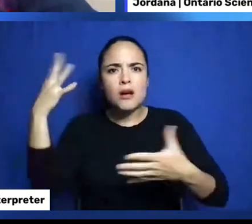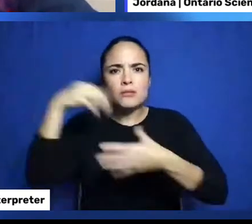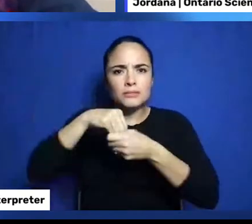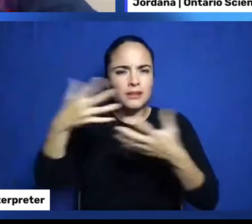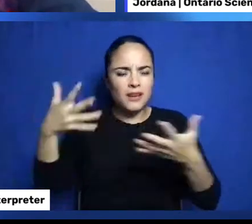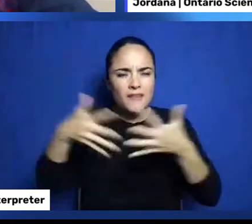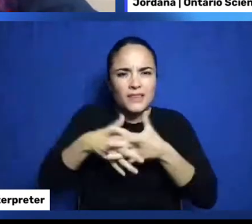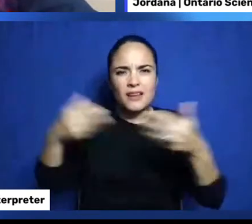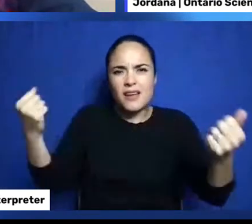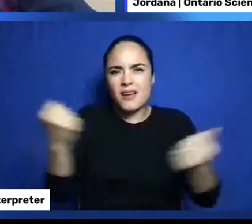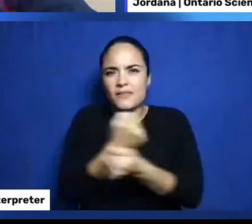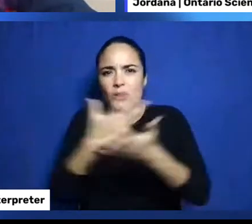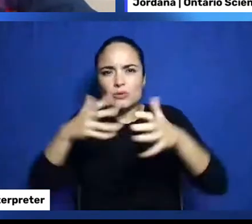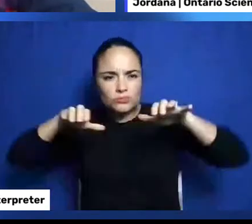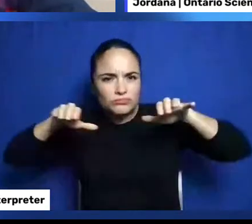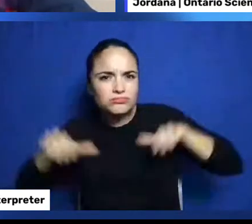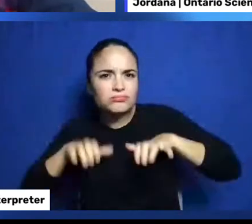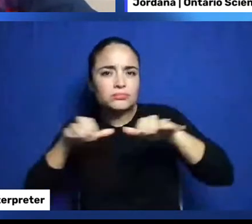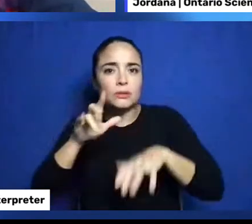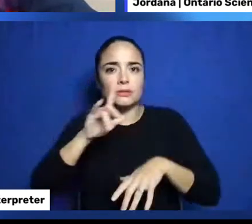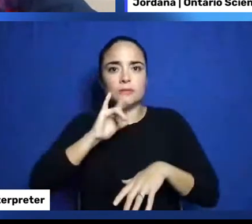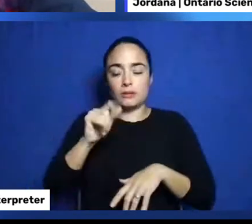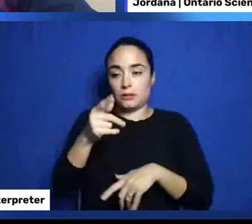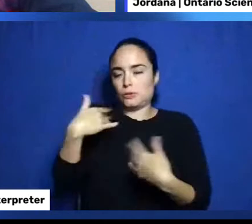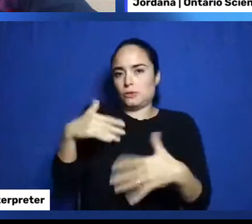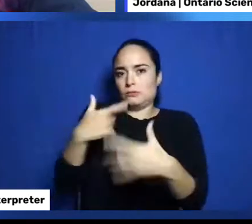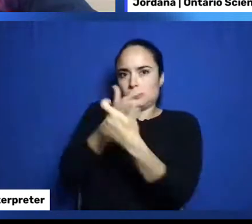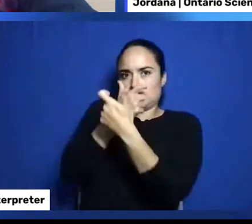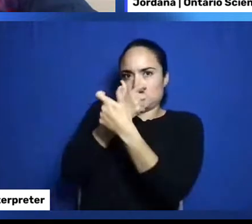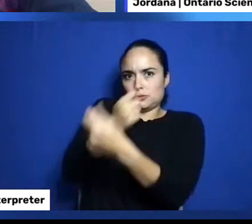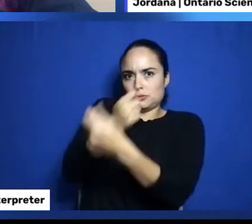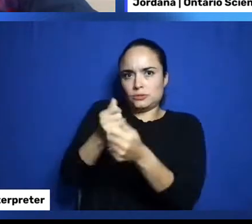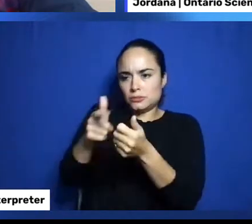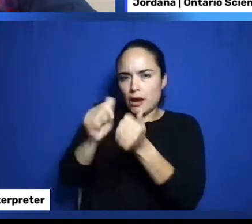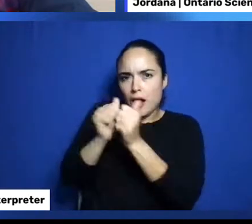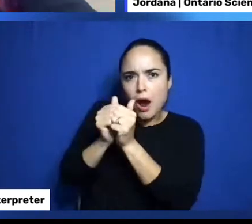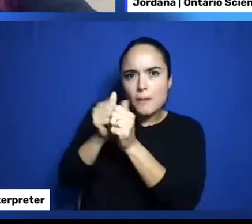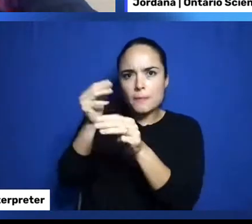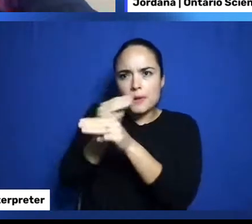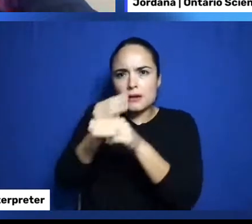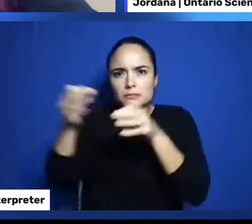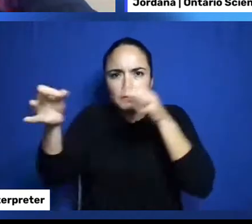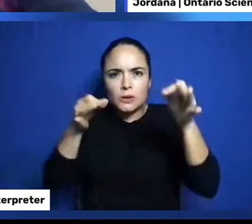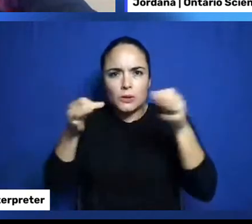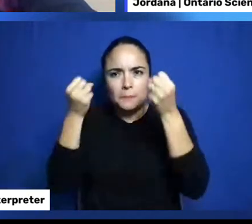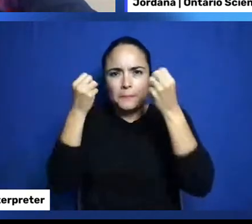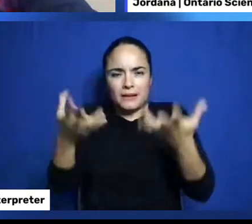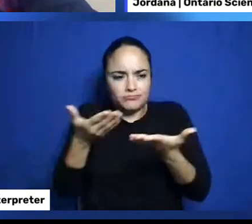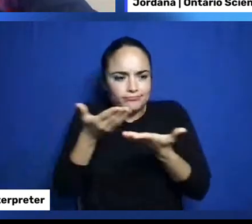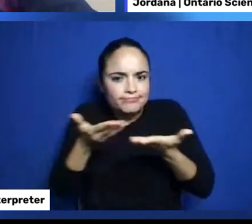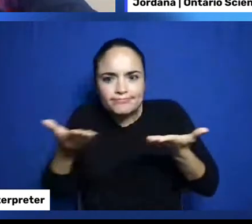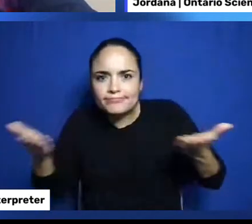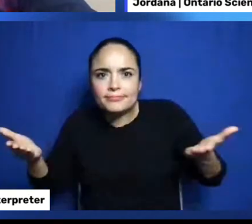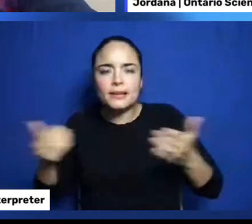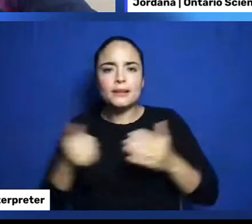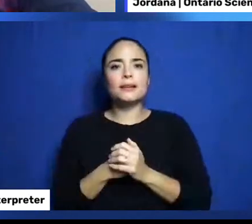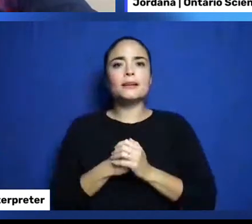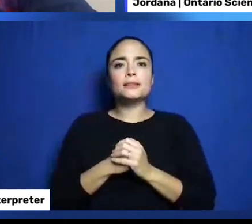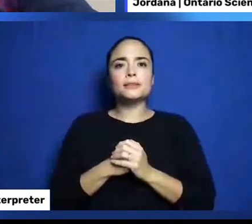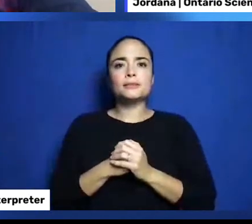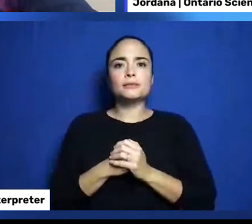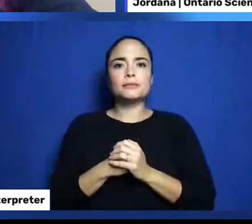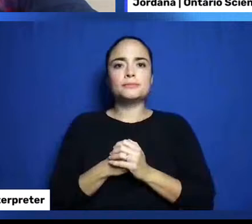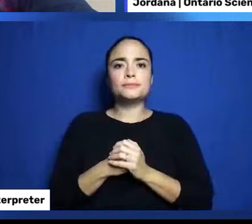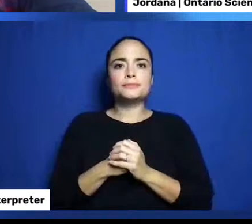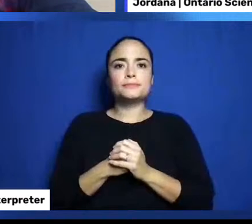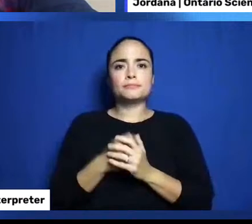interesting to see how math explains so much. So, let's see what people have written in the chat about